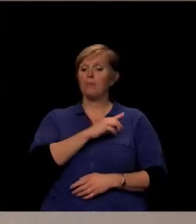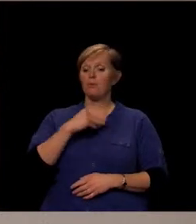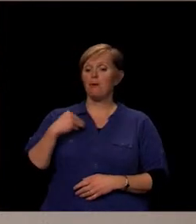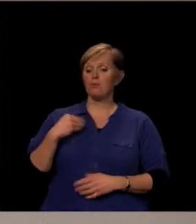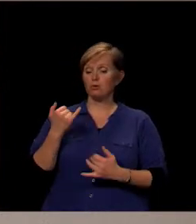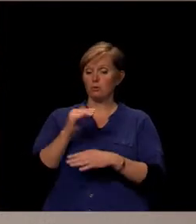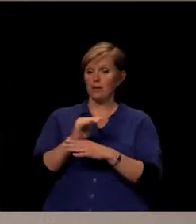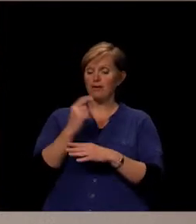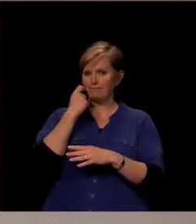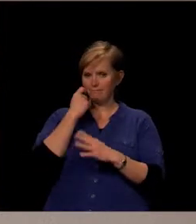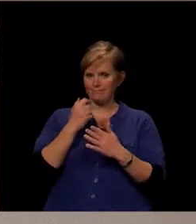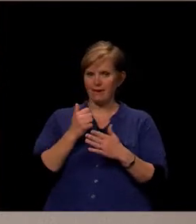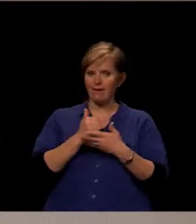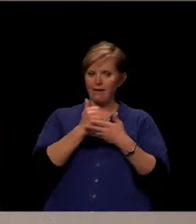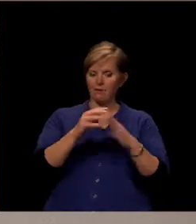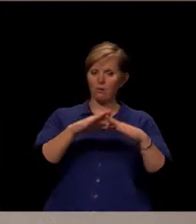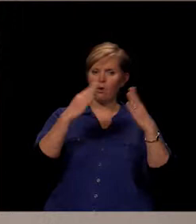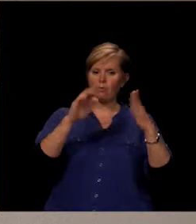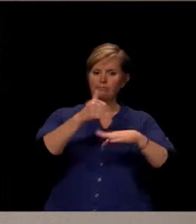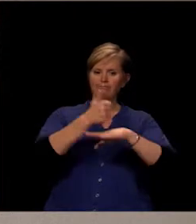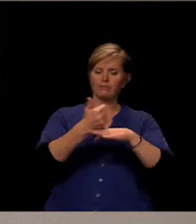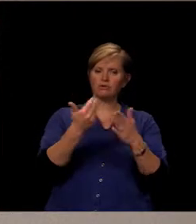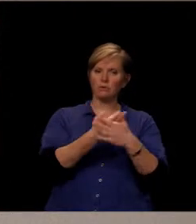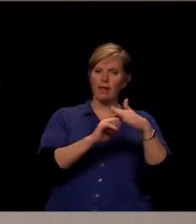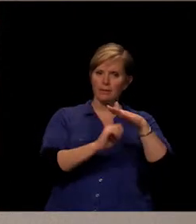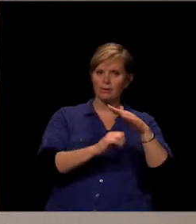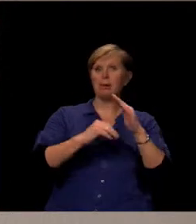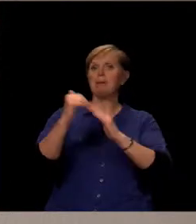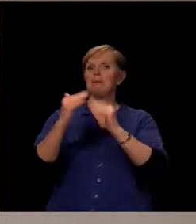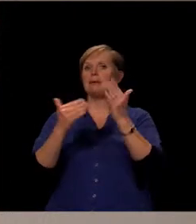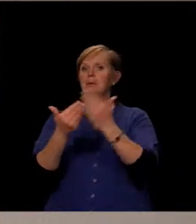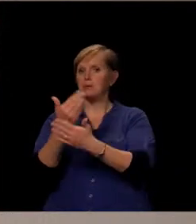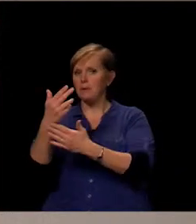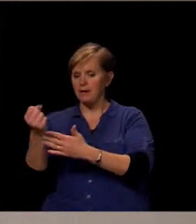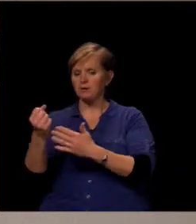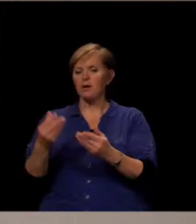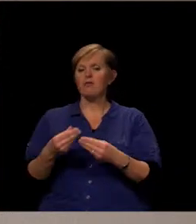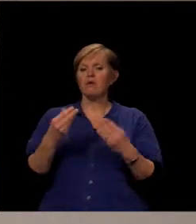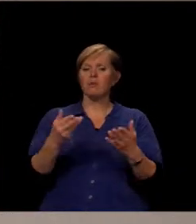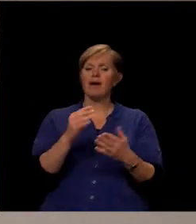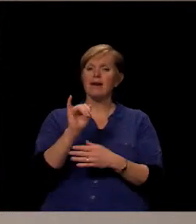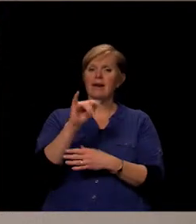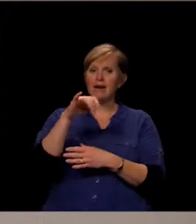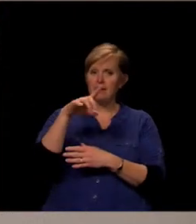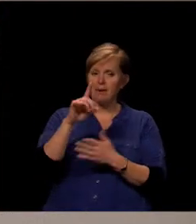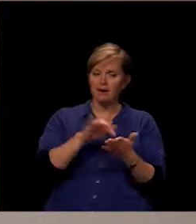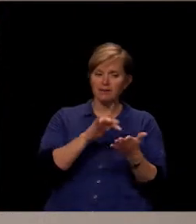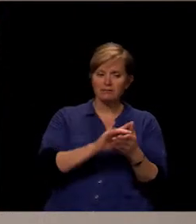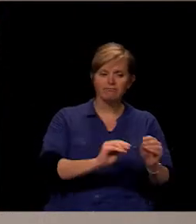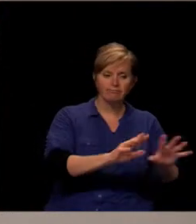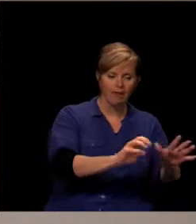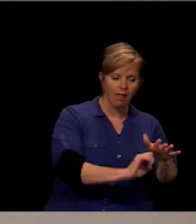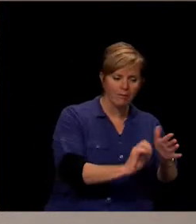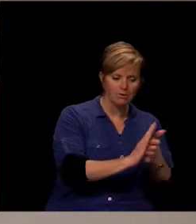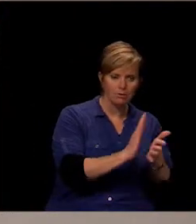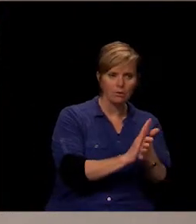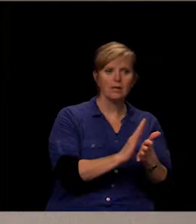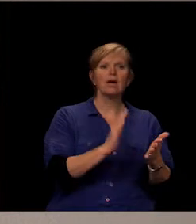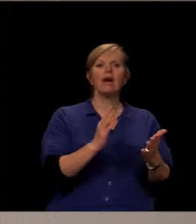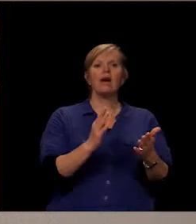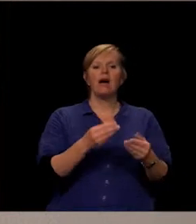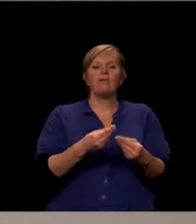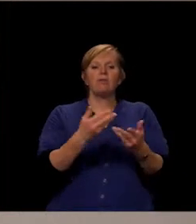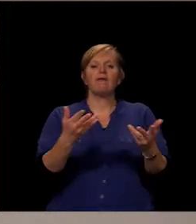school, are building a new high school for future high school students, have provided iPads to our elementary students, have provided up-to-date